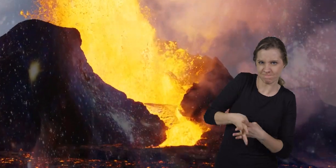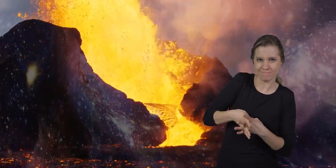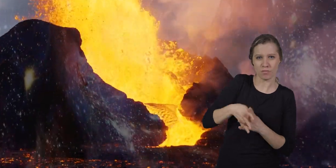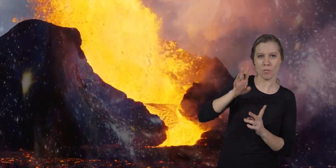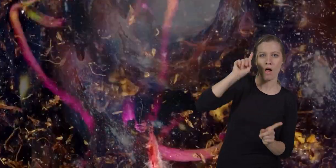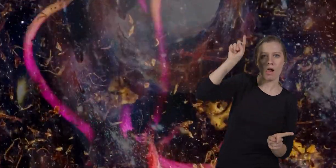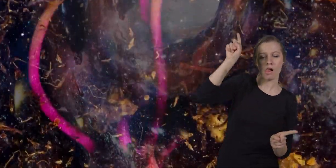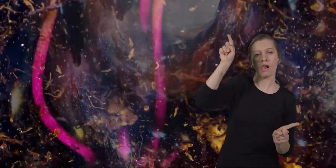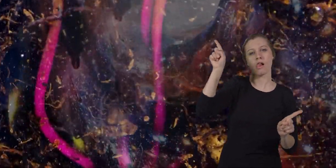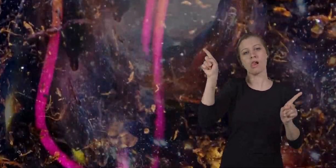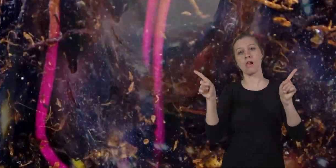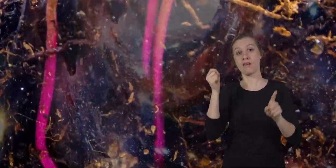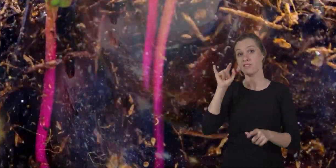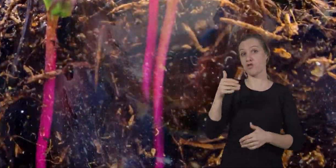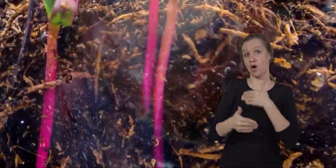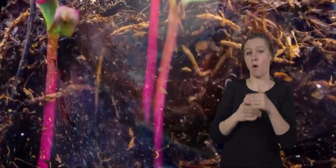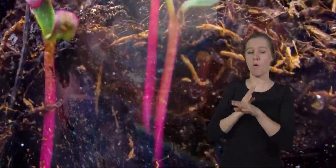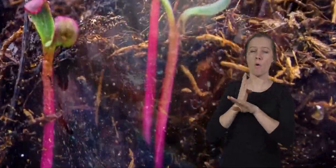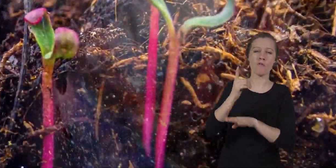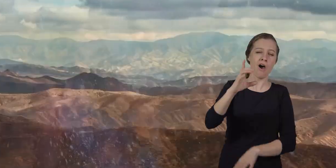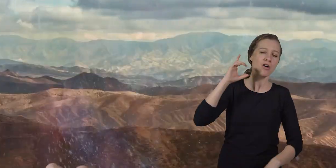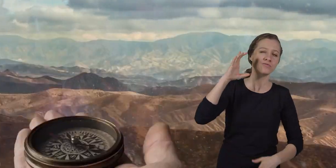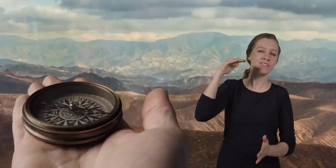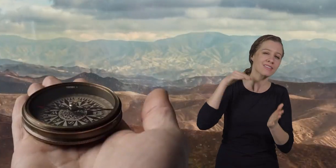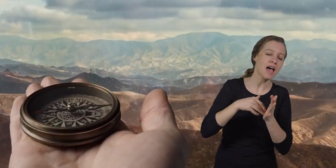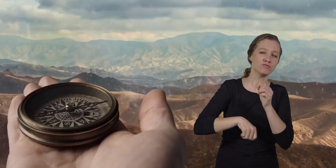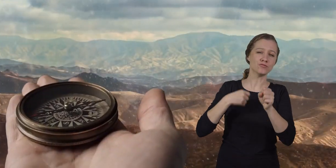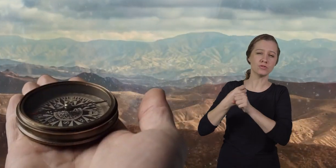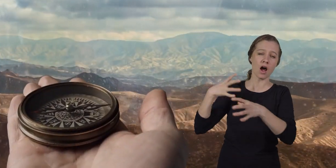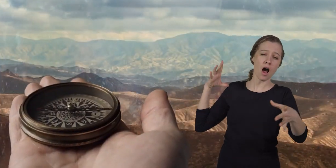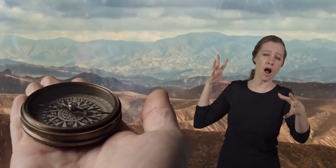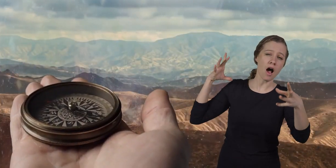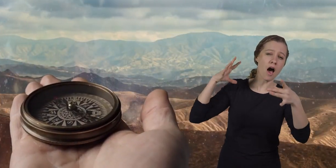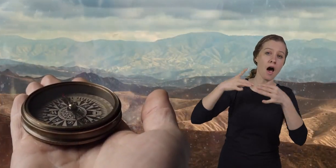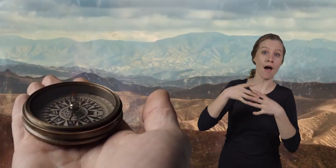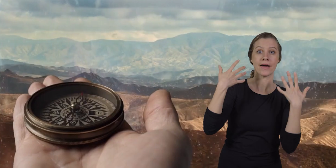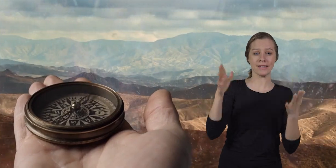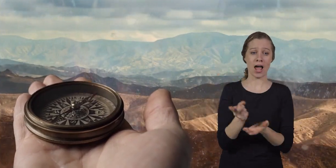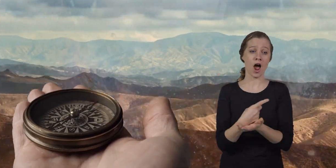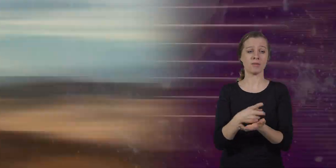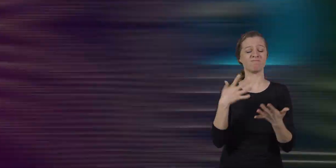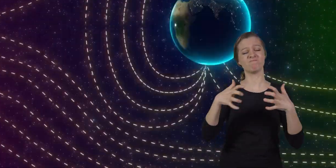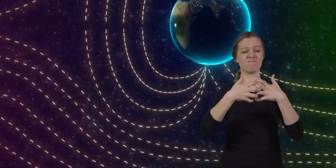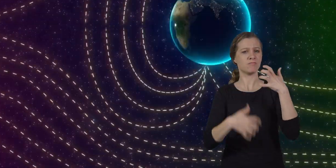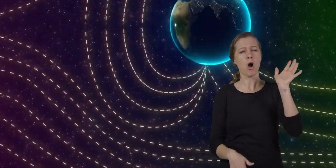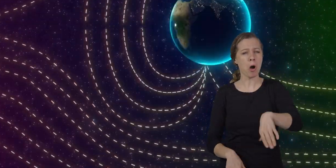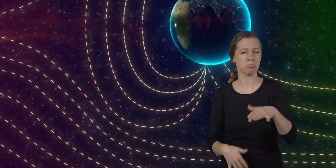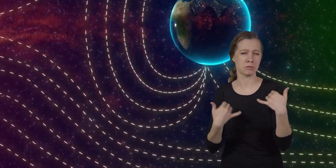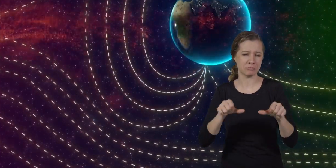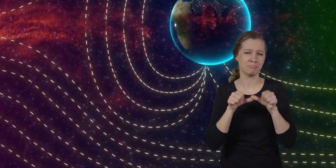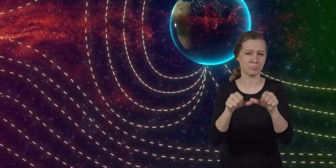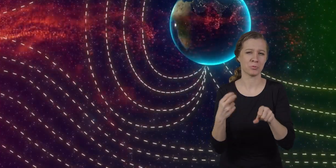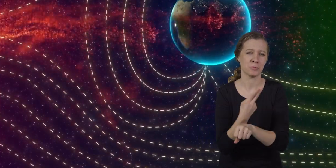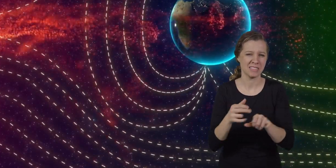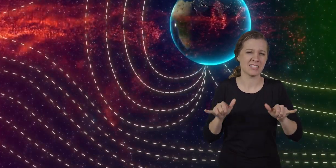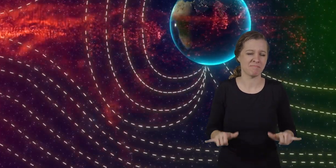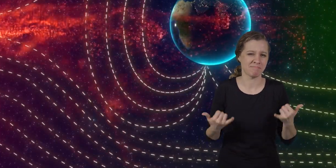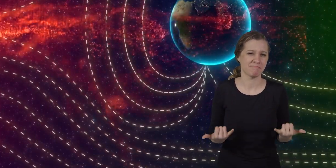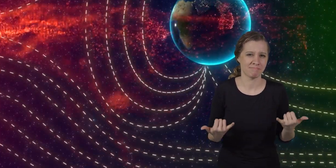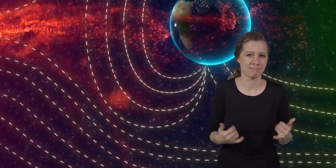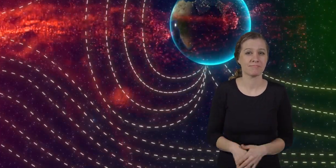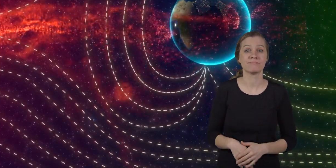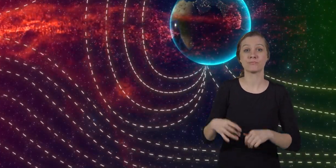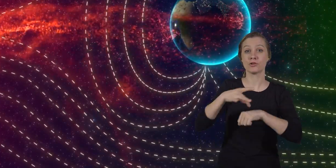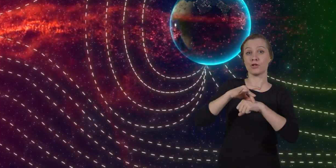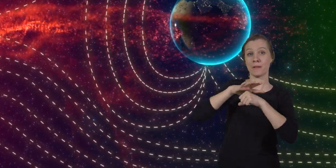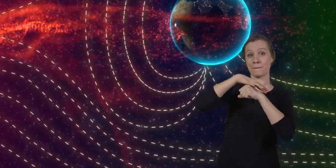occurs over hundreds of thousands of years so don't throw away your compasses just yet the earth's magnetic field creates a